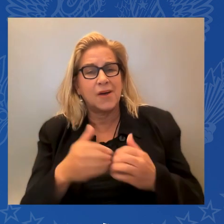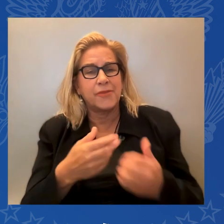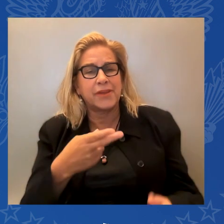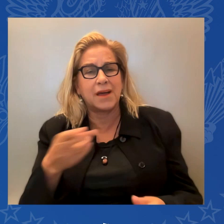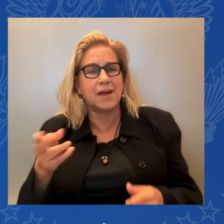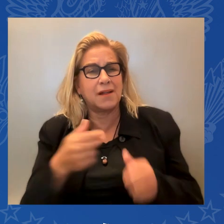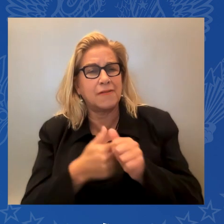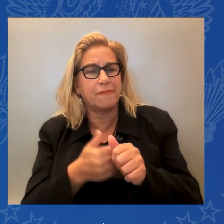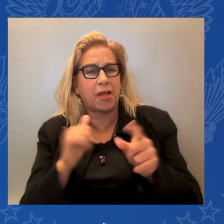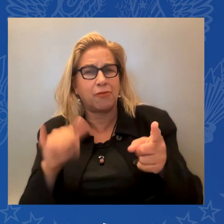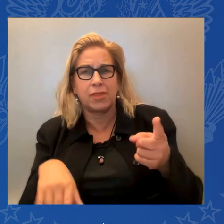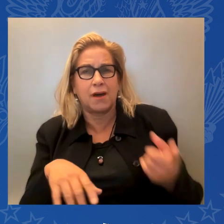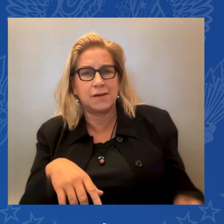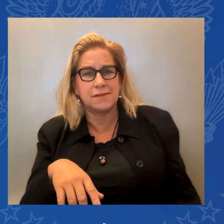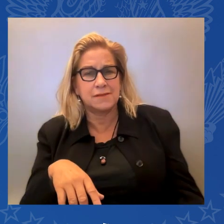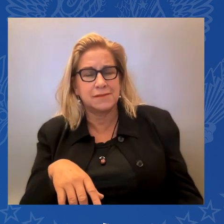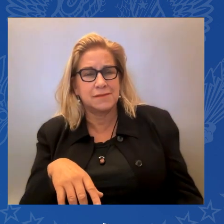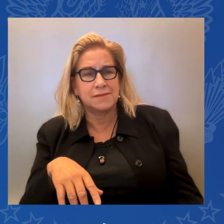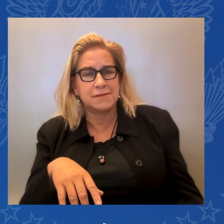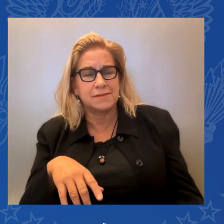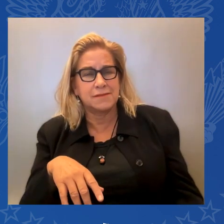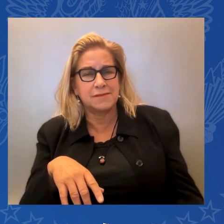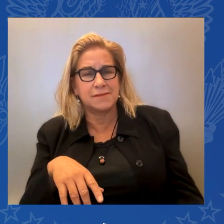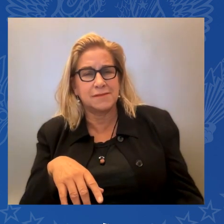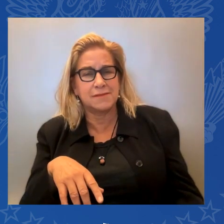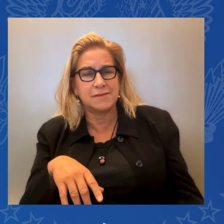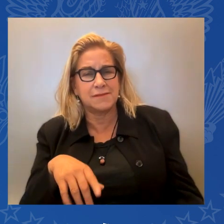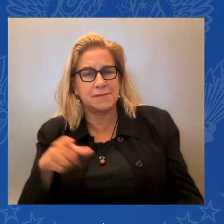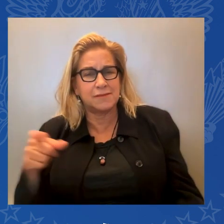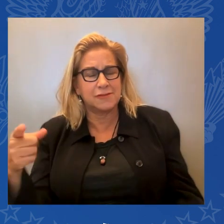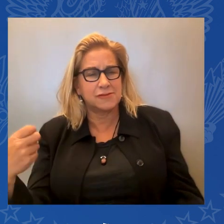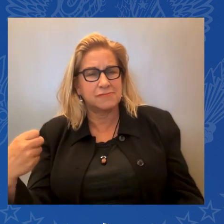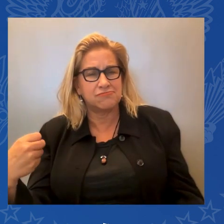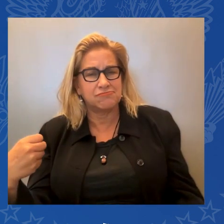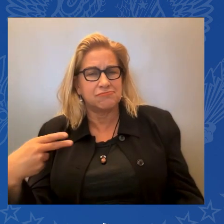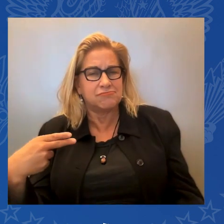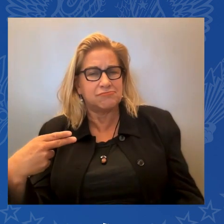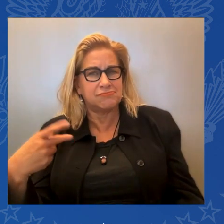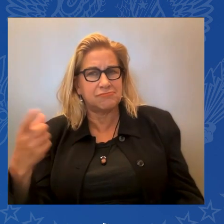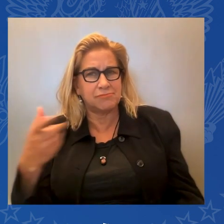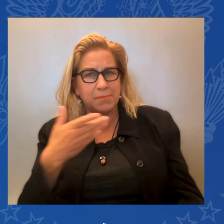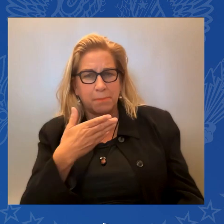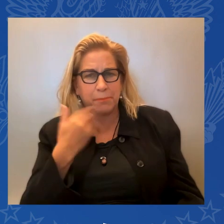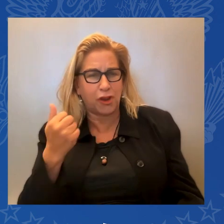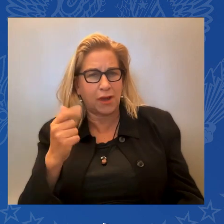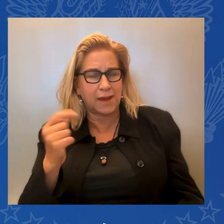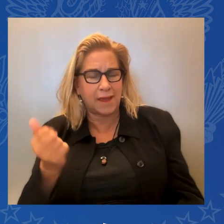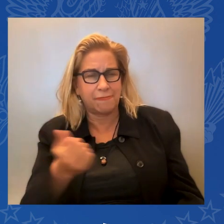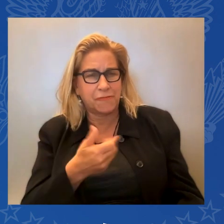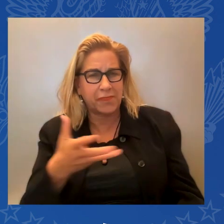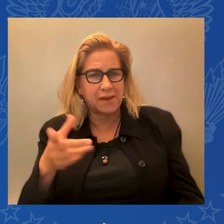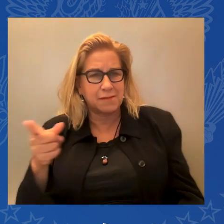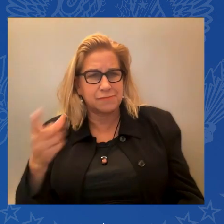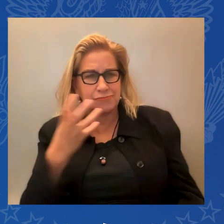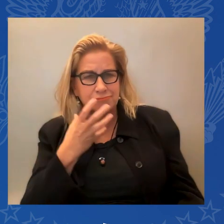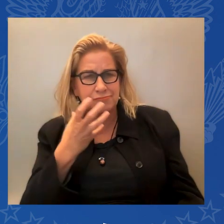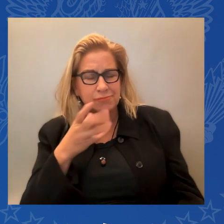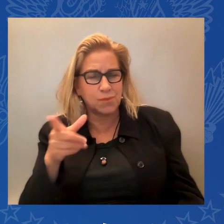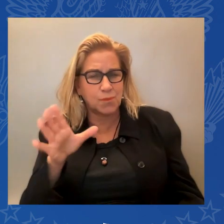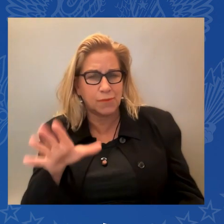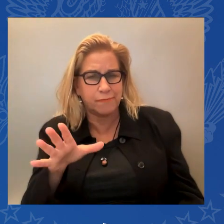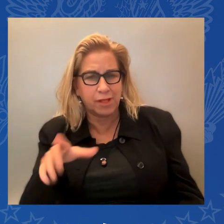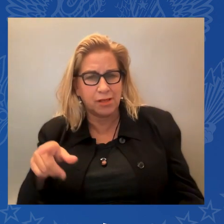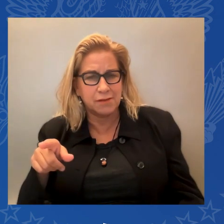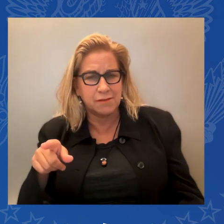by the hurricane today. We've mentioned that before, but it's real. I've been constantly on the phone for the last week with